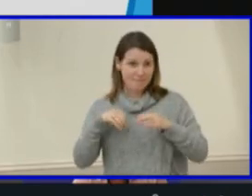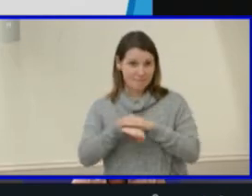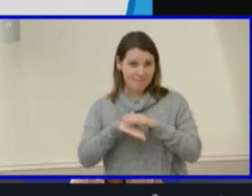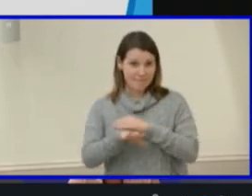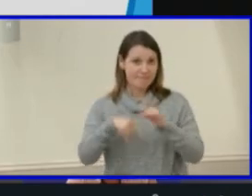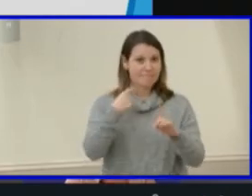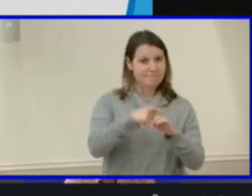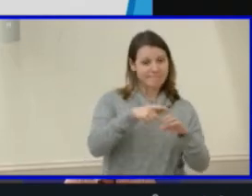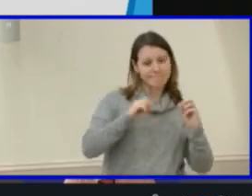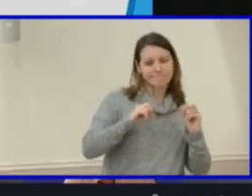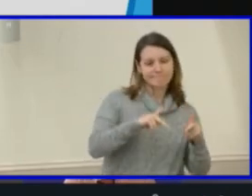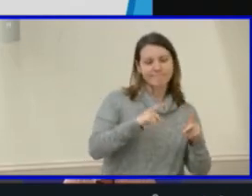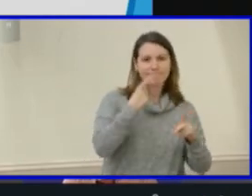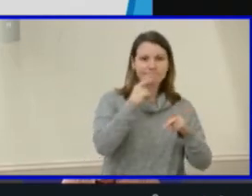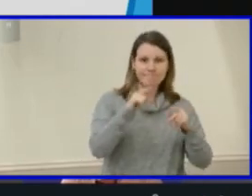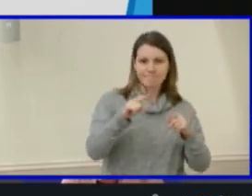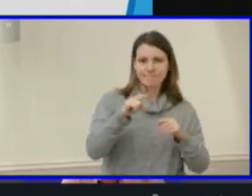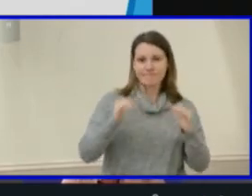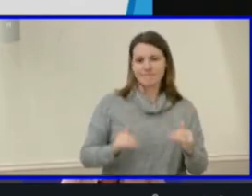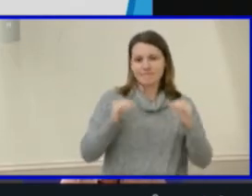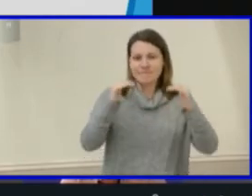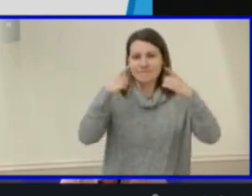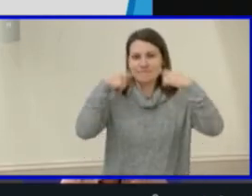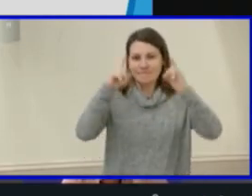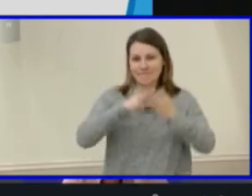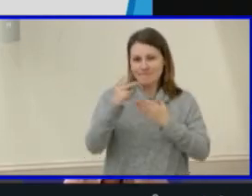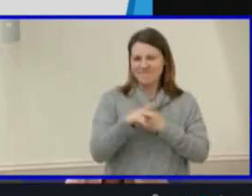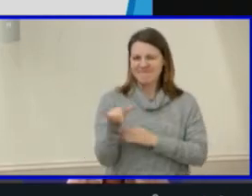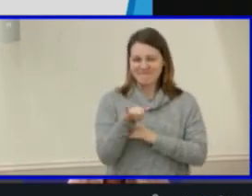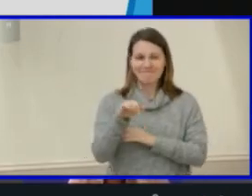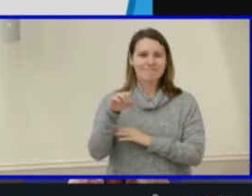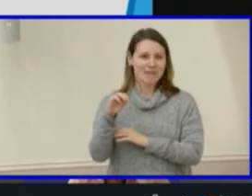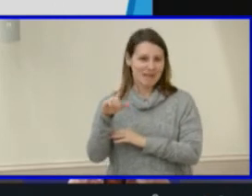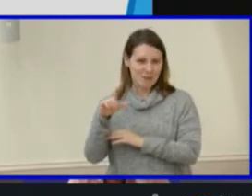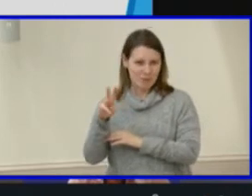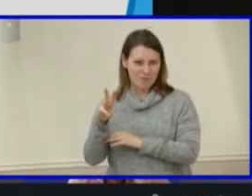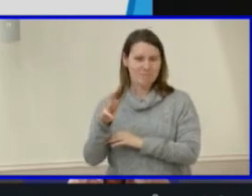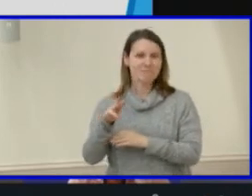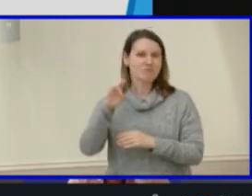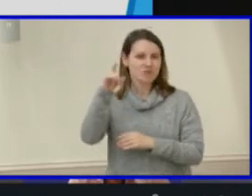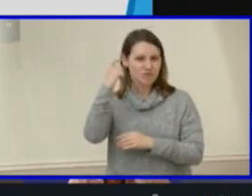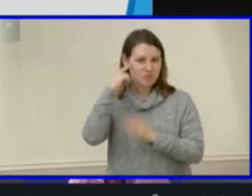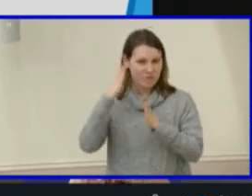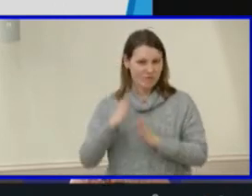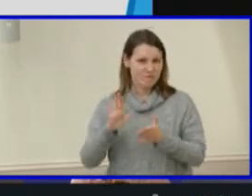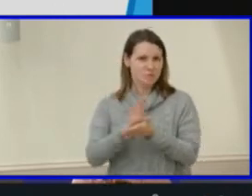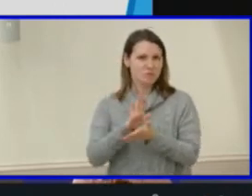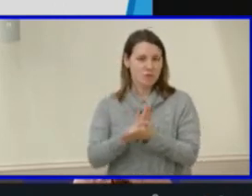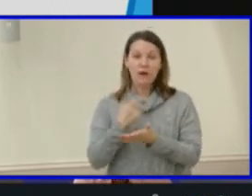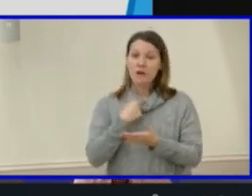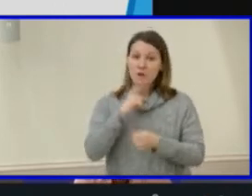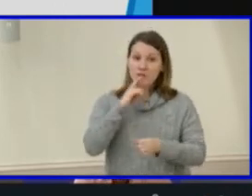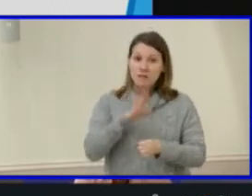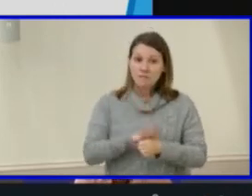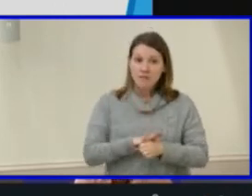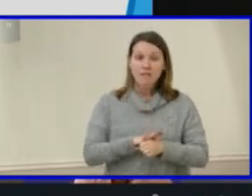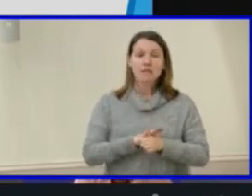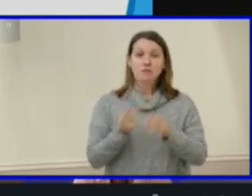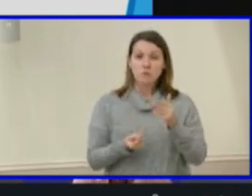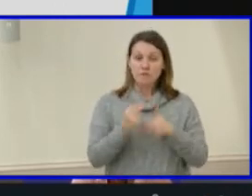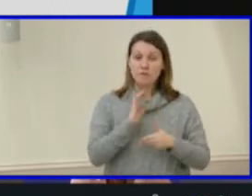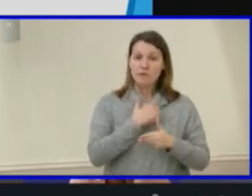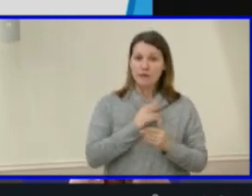to advanced achievement programs such as Maggie L. Walker Governor School. We are committed to improving our application process.